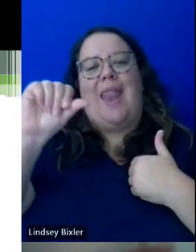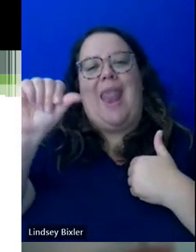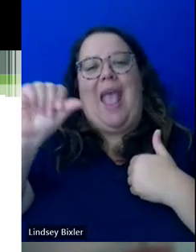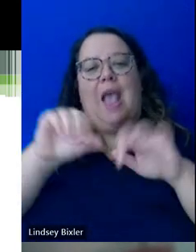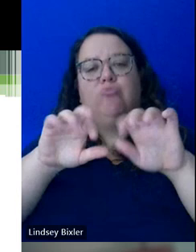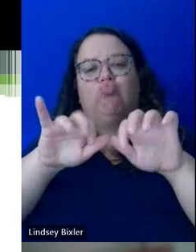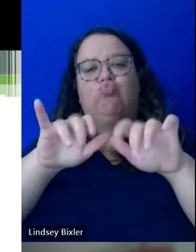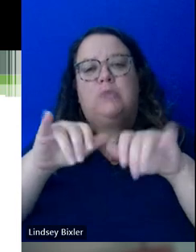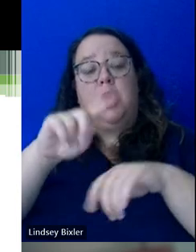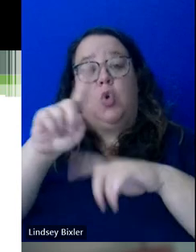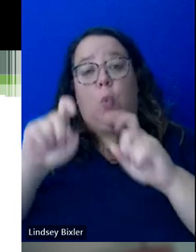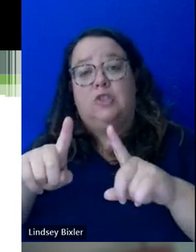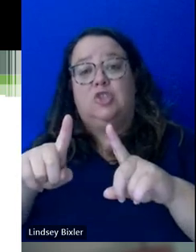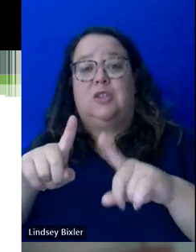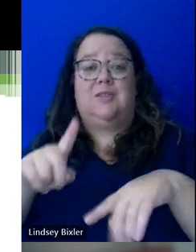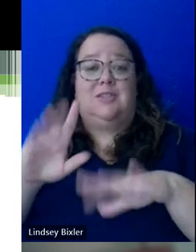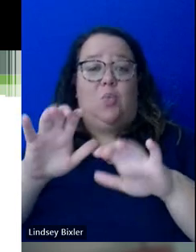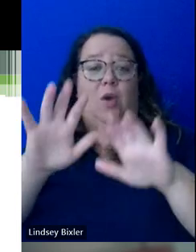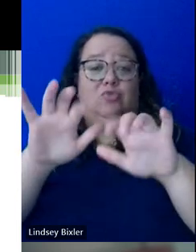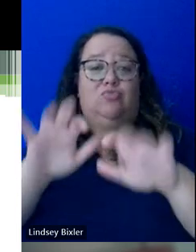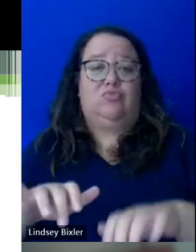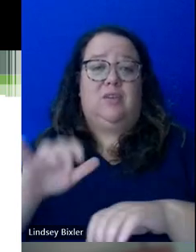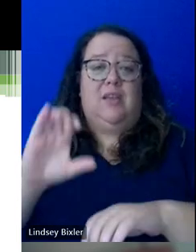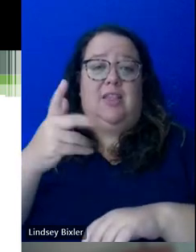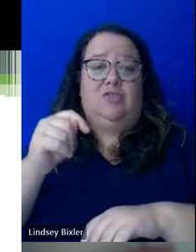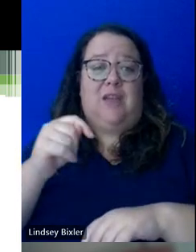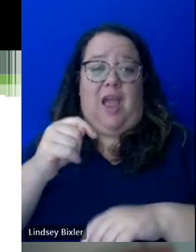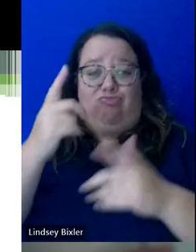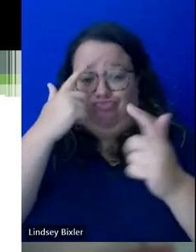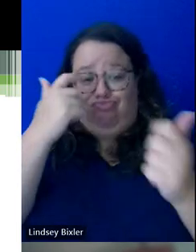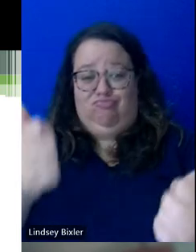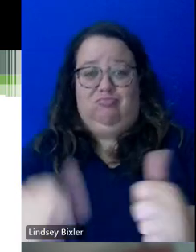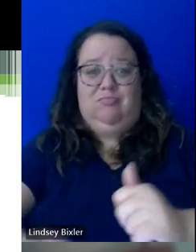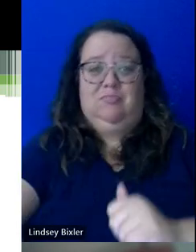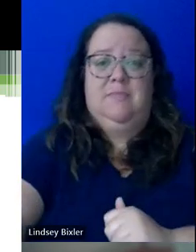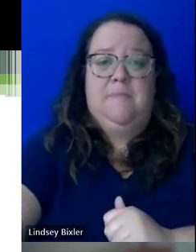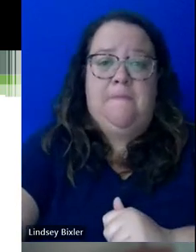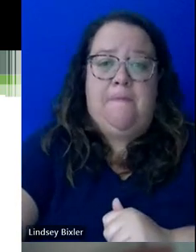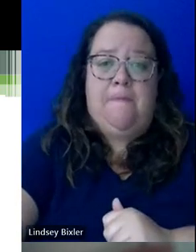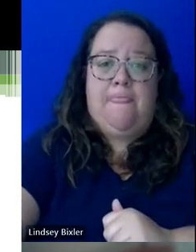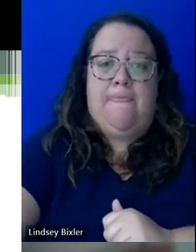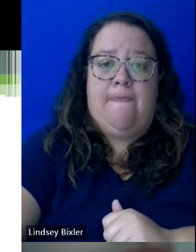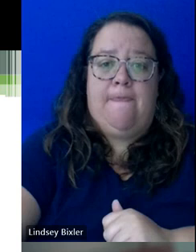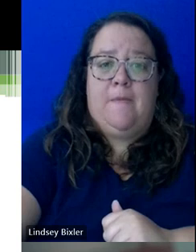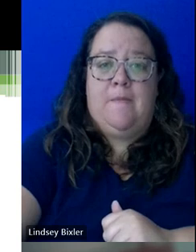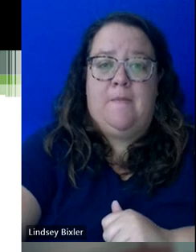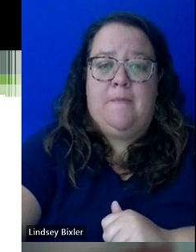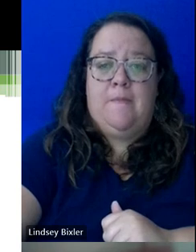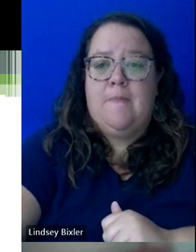if you have any questions that you'd like to put in the chat, feel free to do that and we can answer them here.